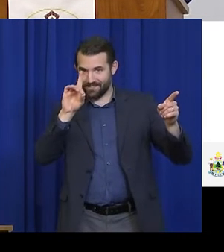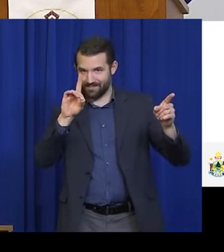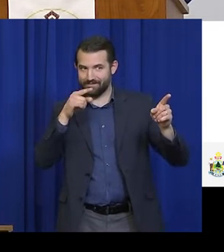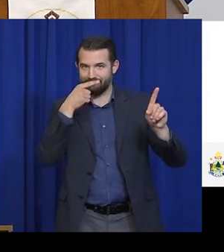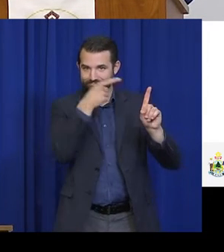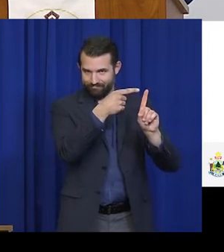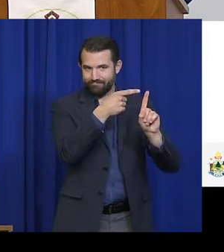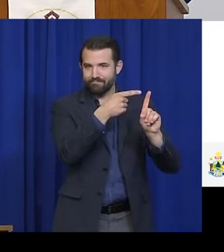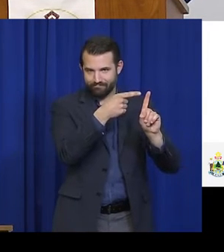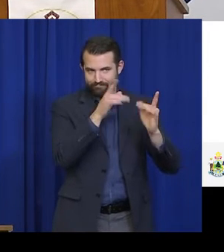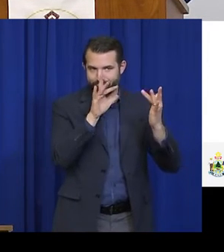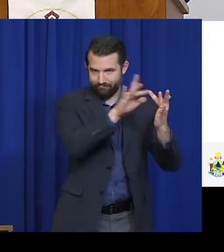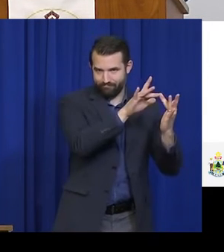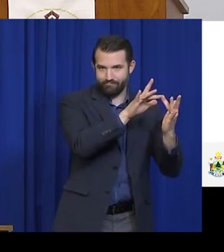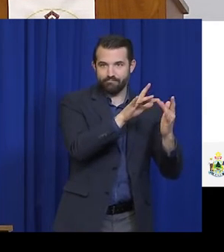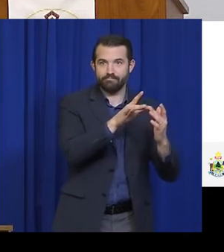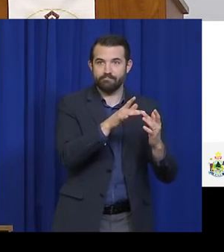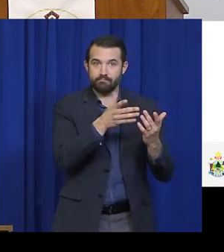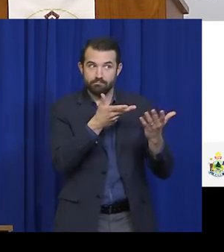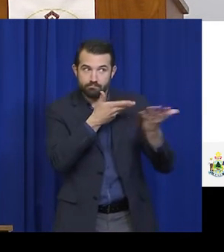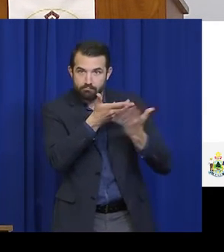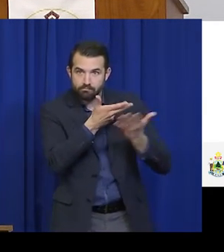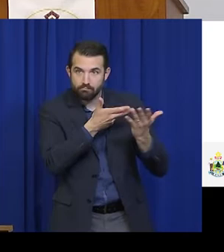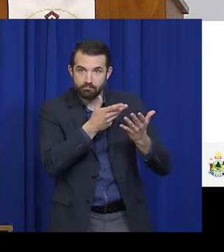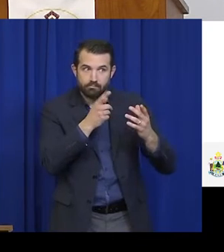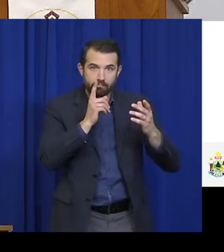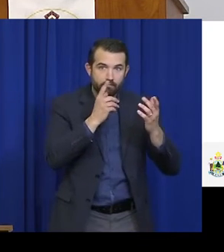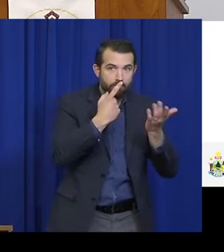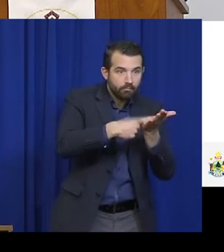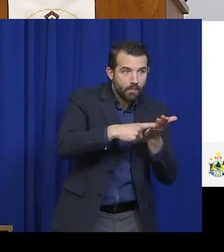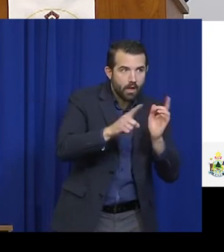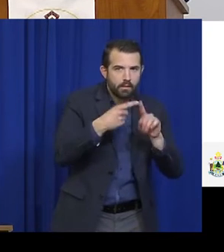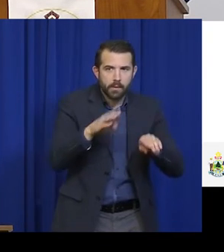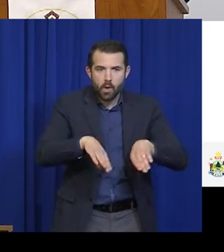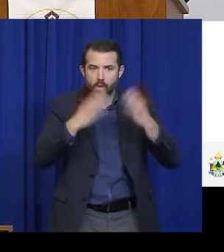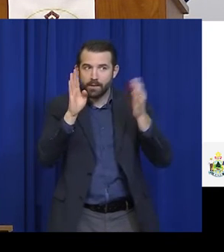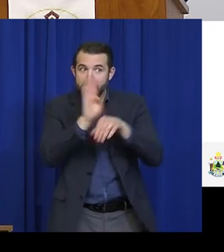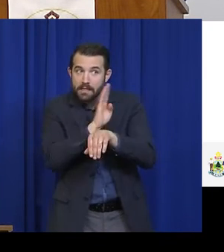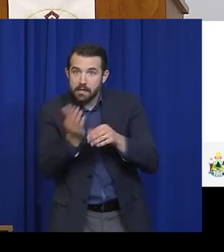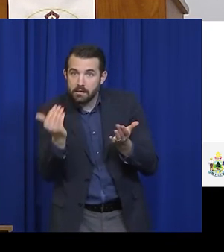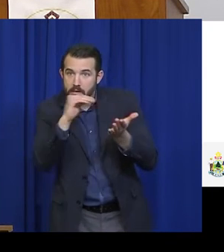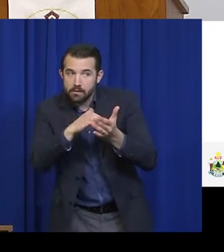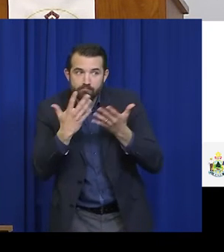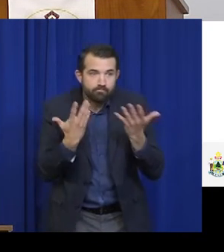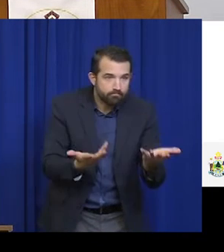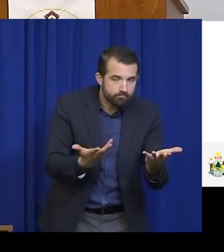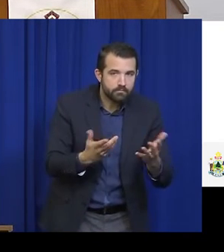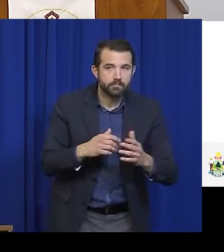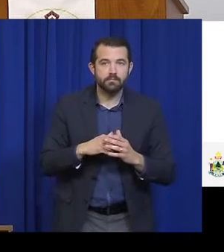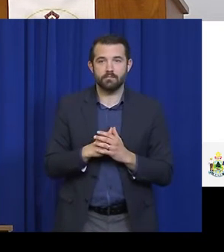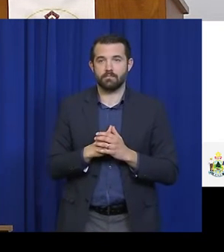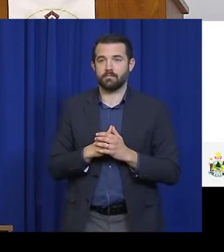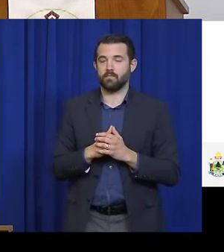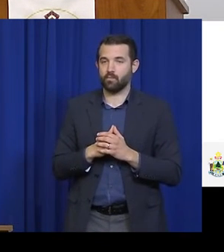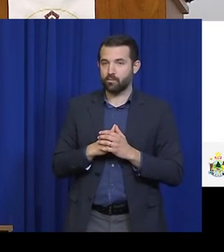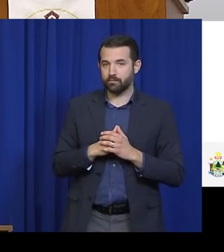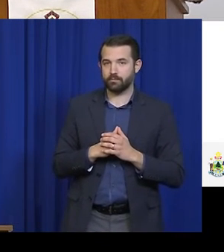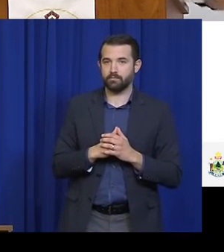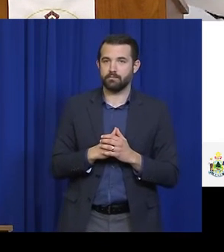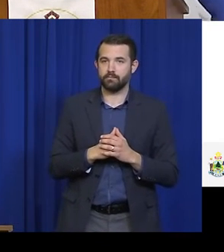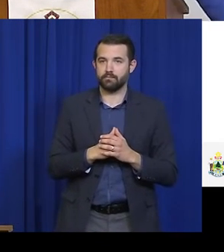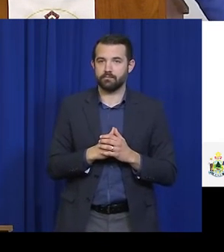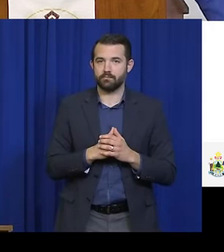precautions prior to reopening. And those precautions are reviewed by our public health officials. Now for the stages.